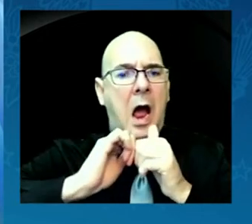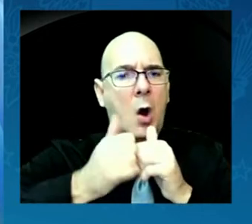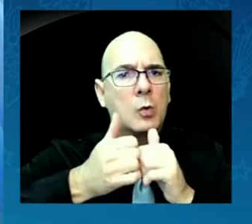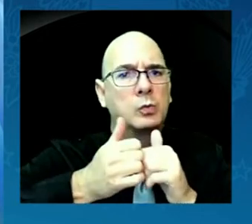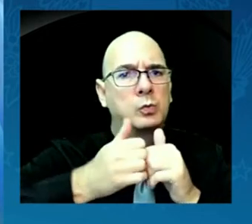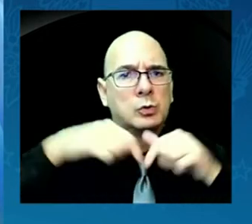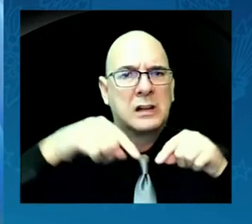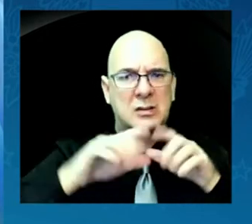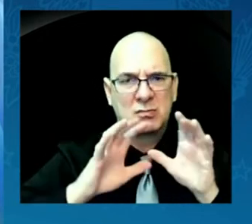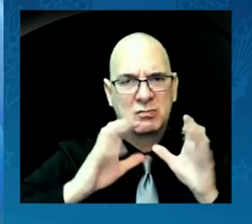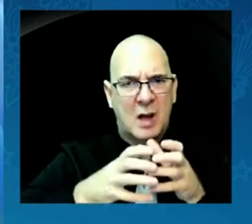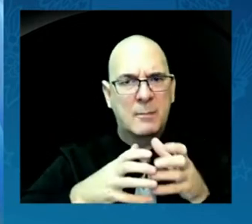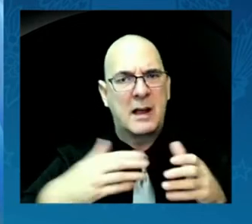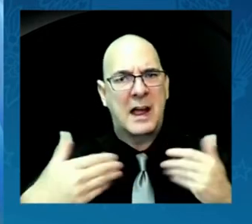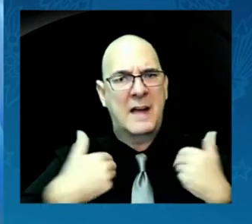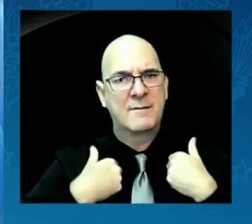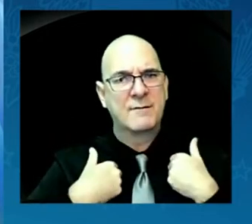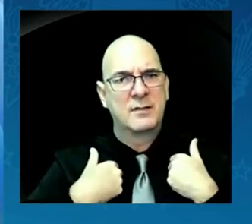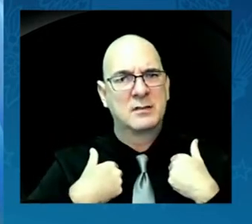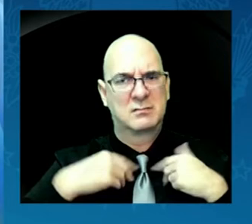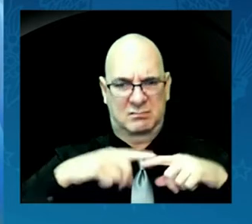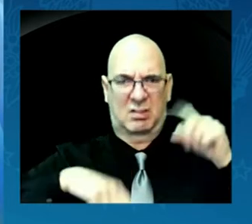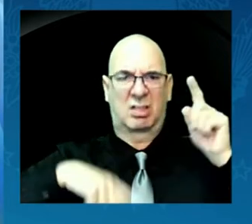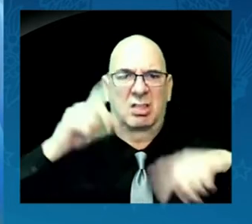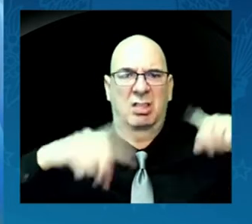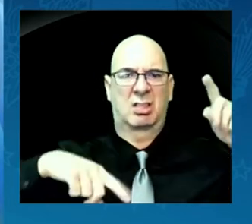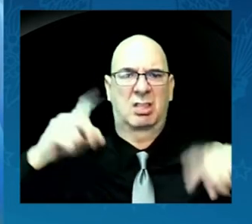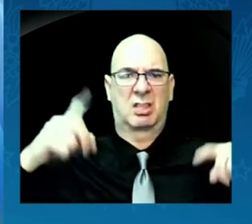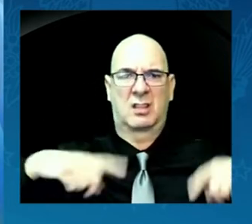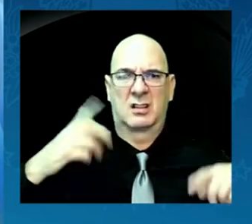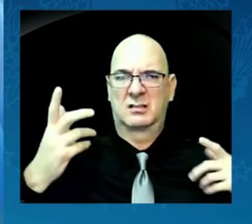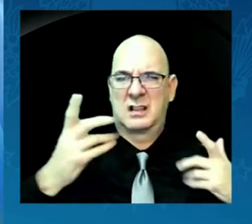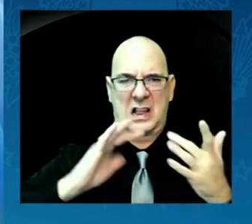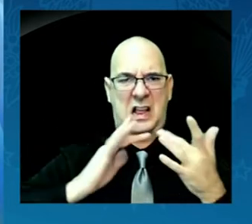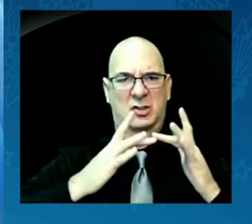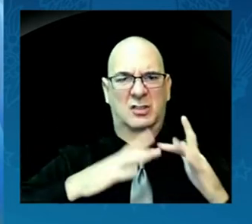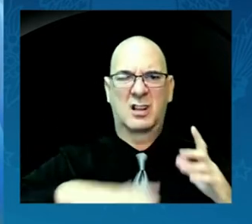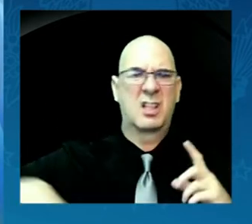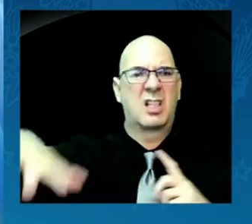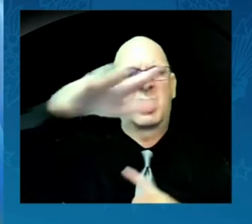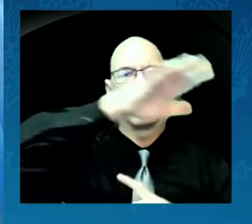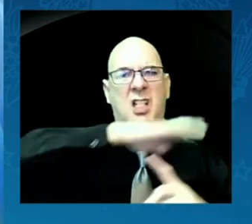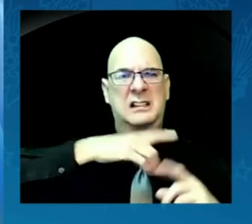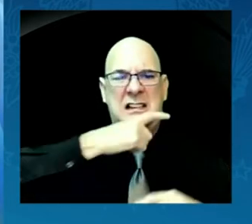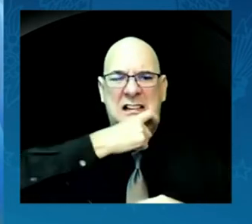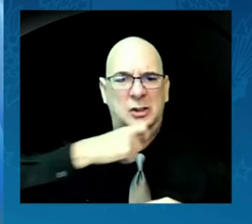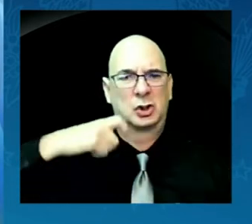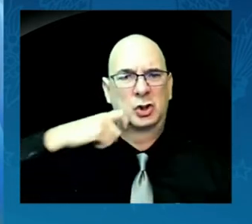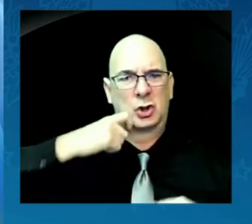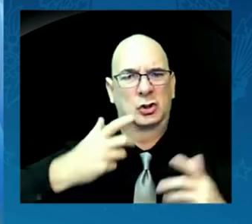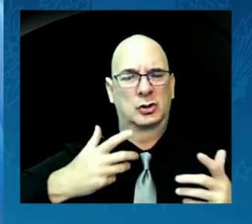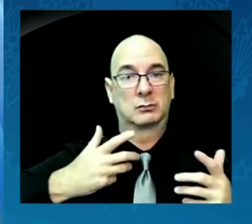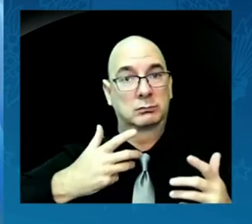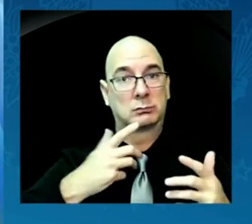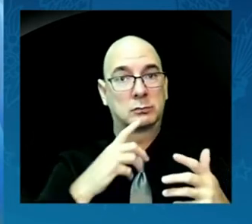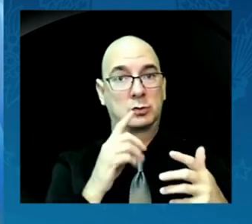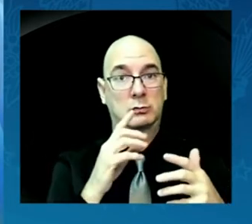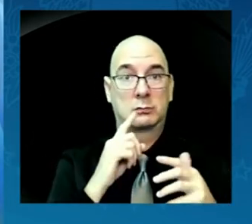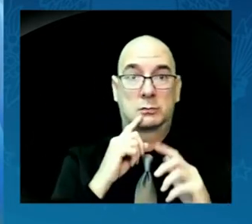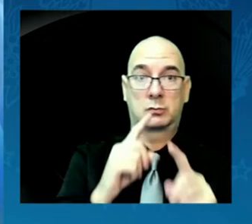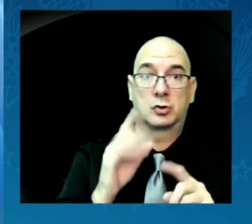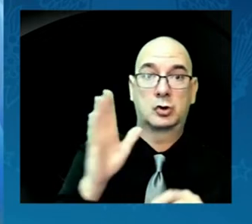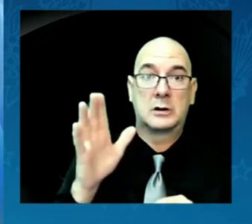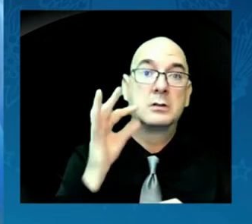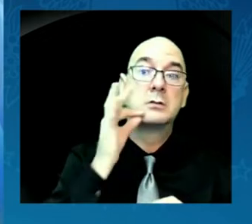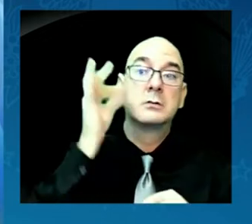rural internet deserts. He reported that across his tribe's service areas, nearly 40